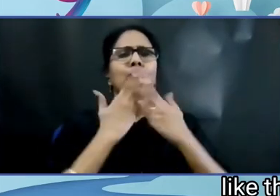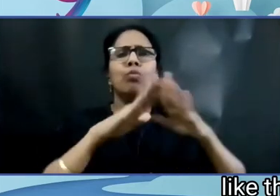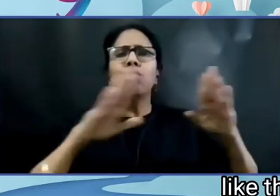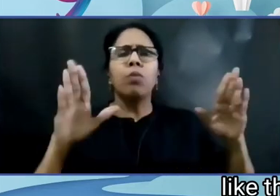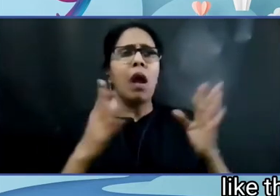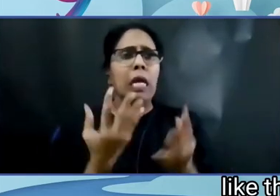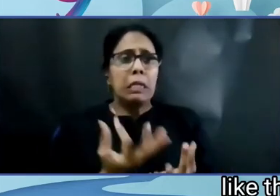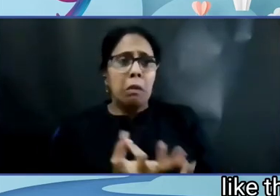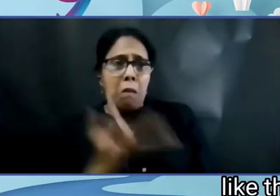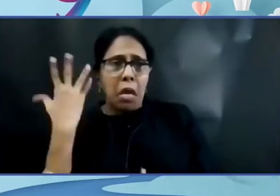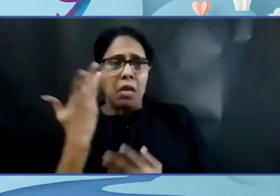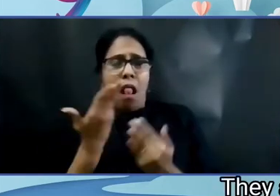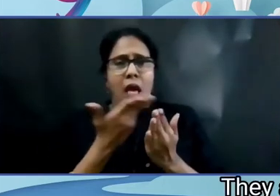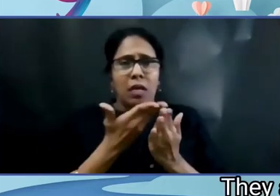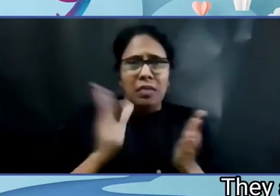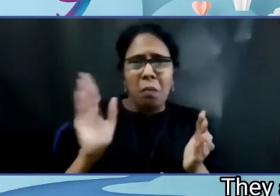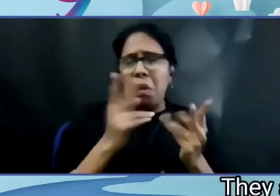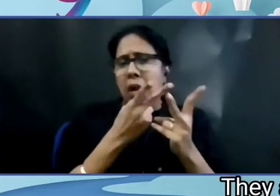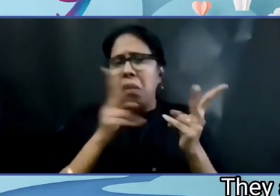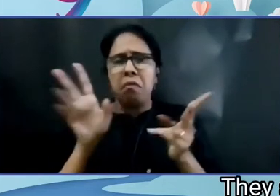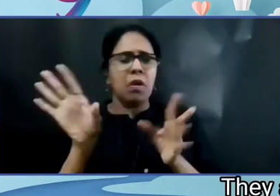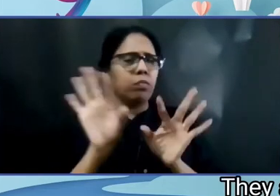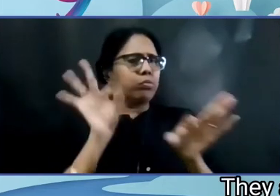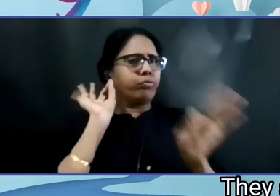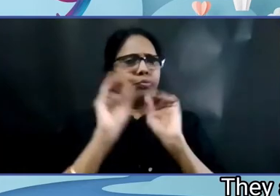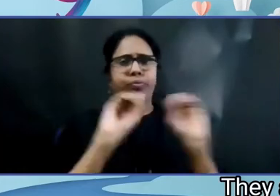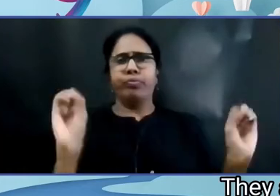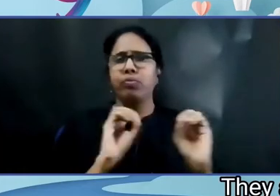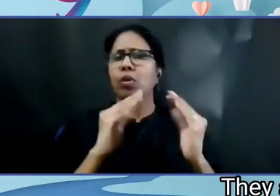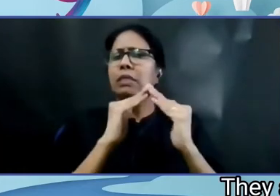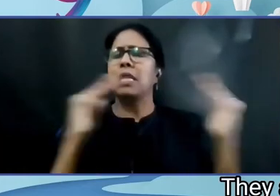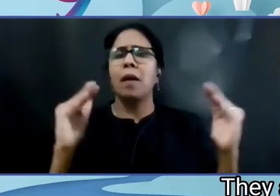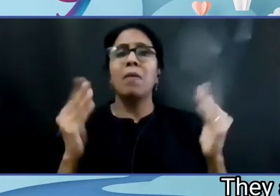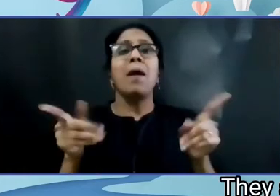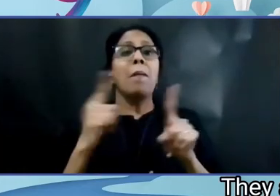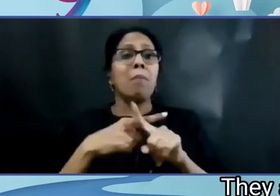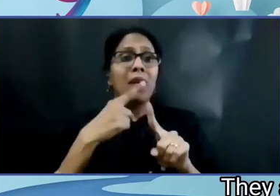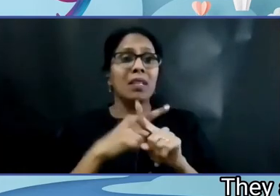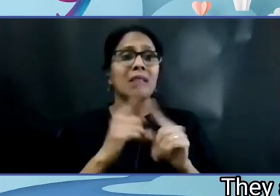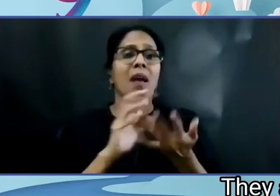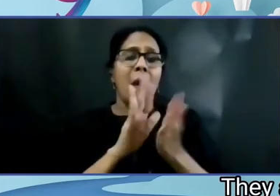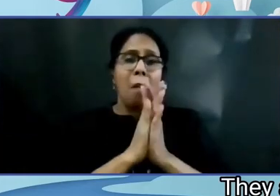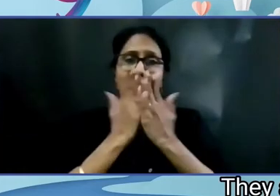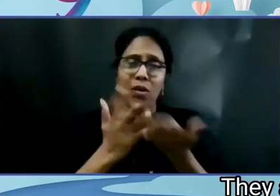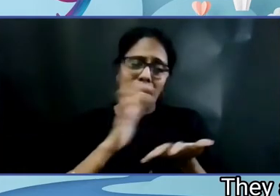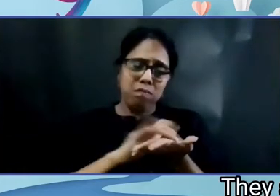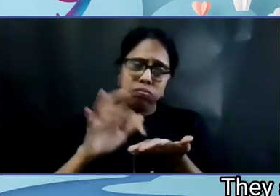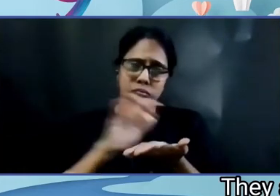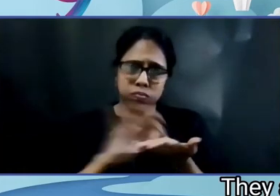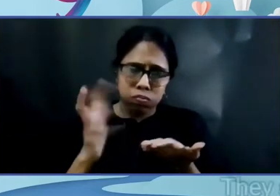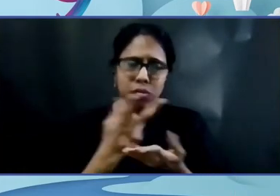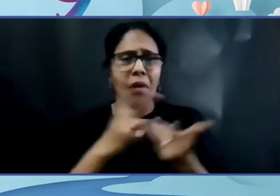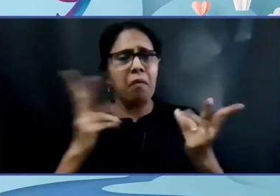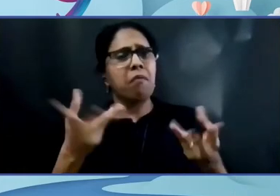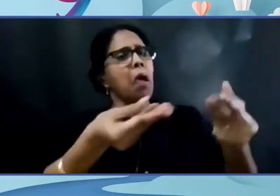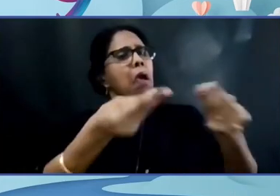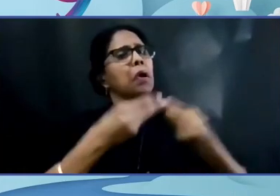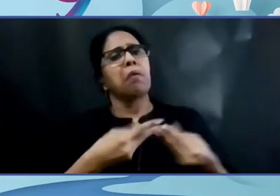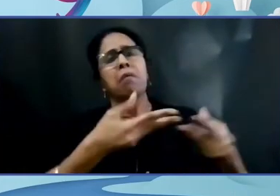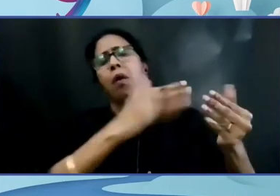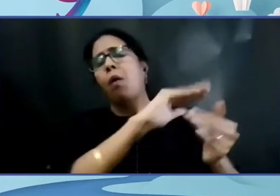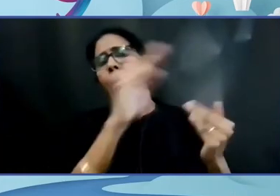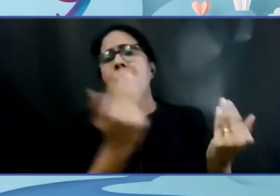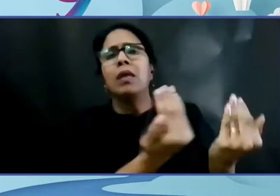special consideration. They also provide me with braille books and a brailler to write with. They also let me be part of